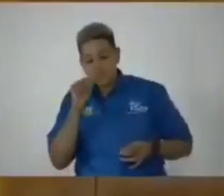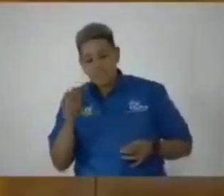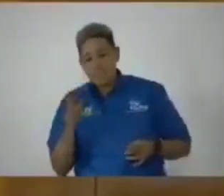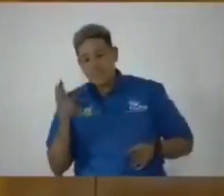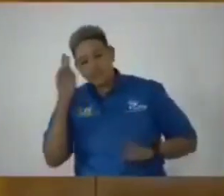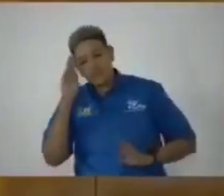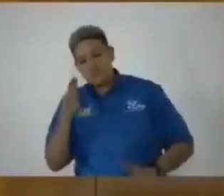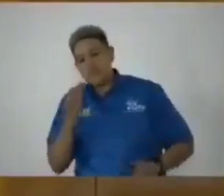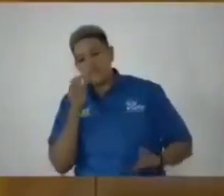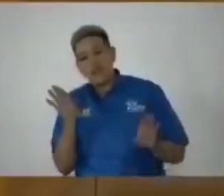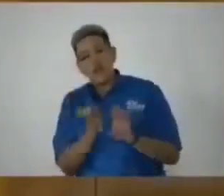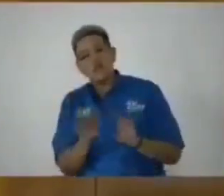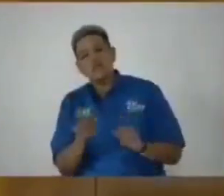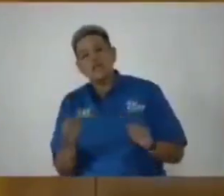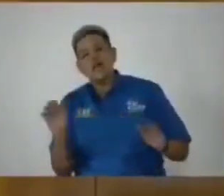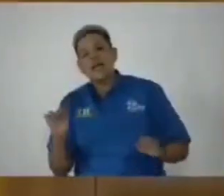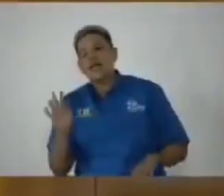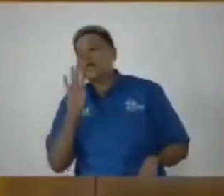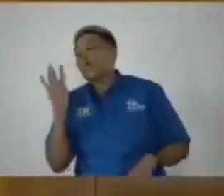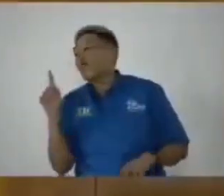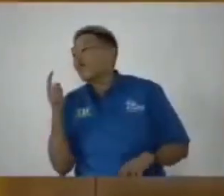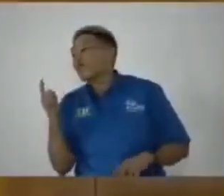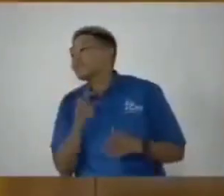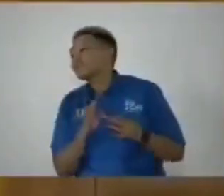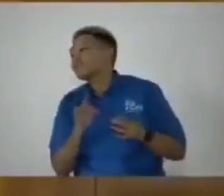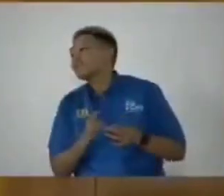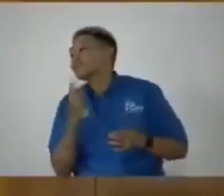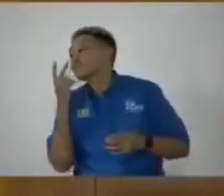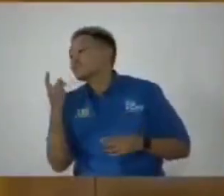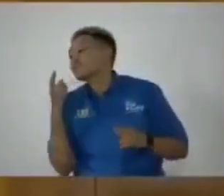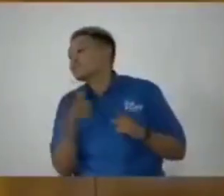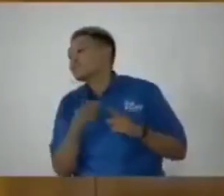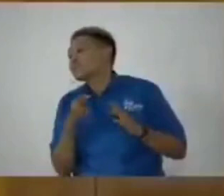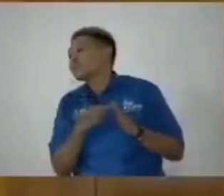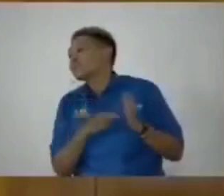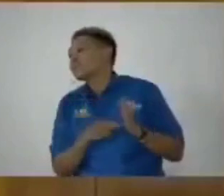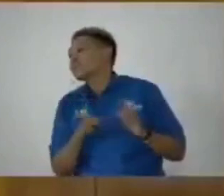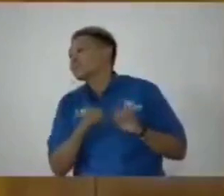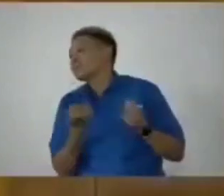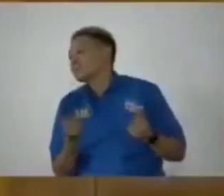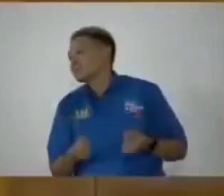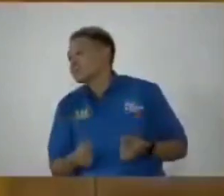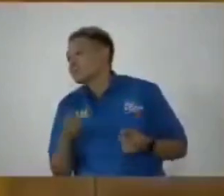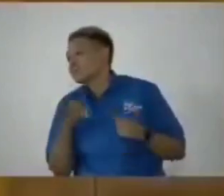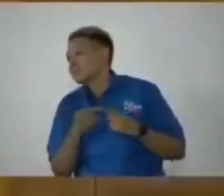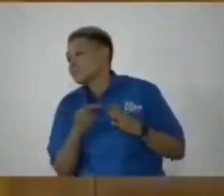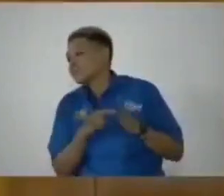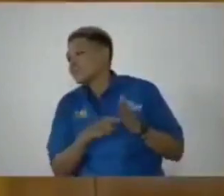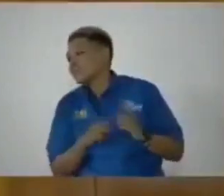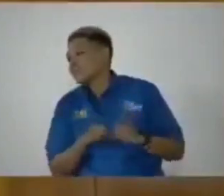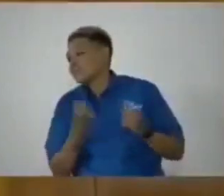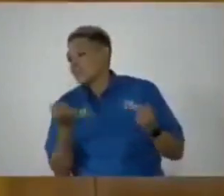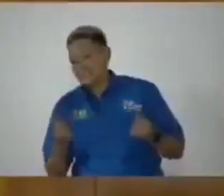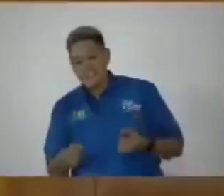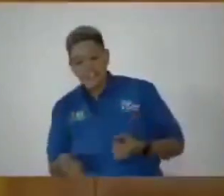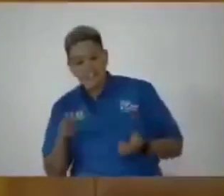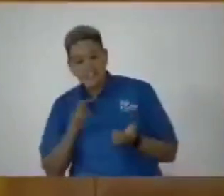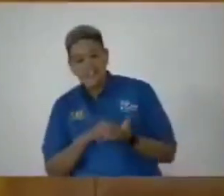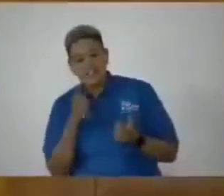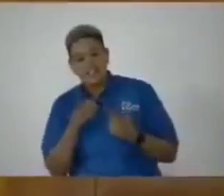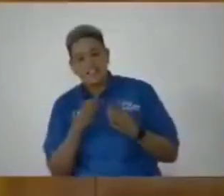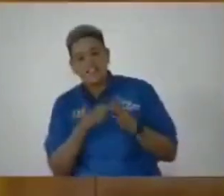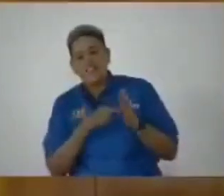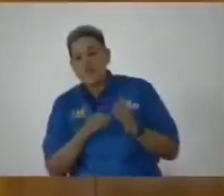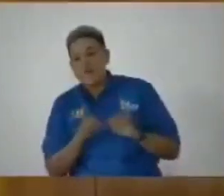due respect. He can only speak twice. He I was on the point of order. was on the point of order. He What